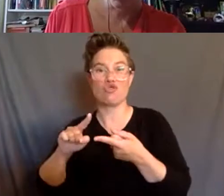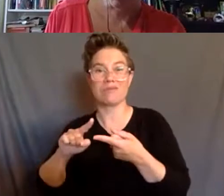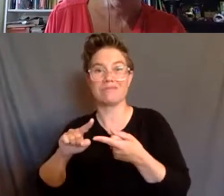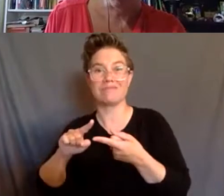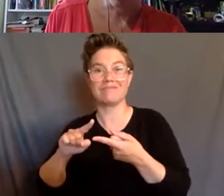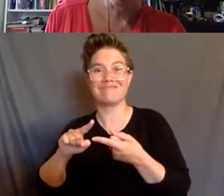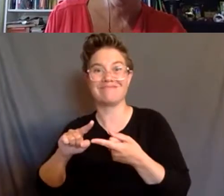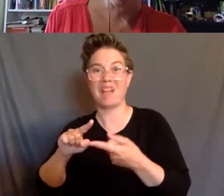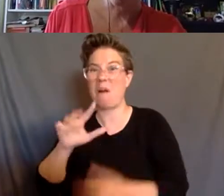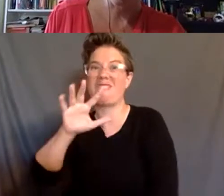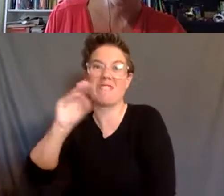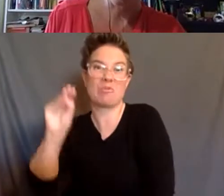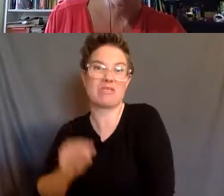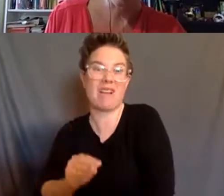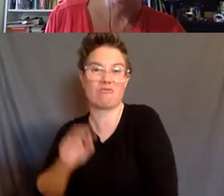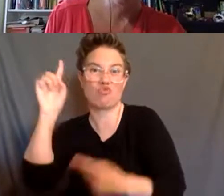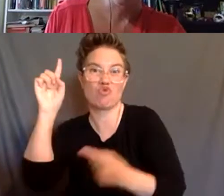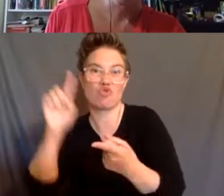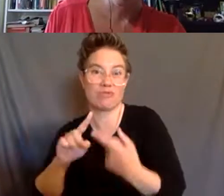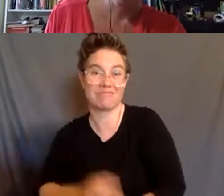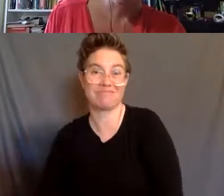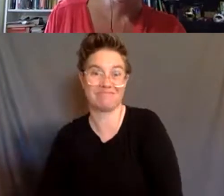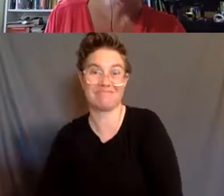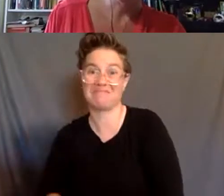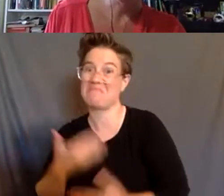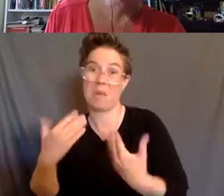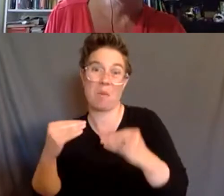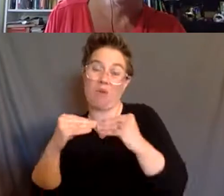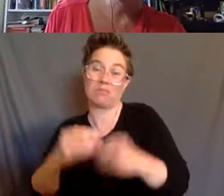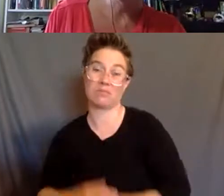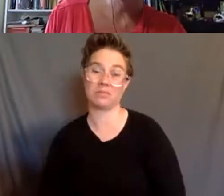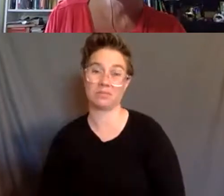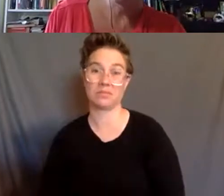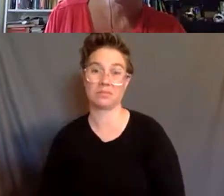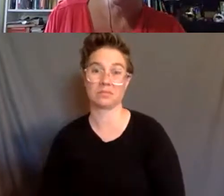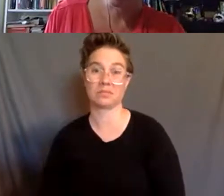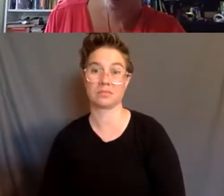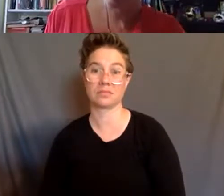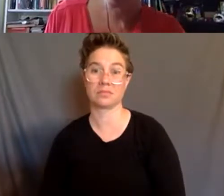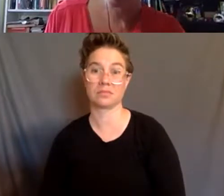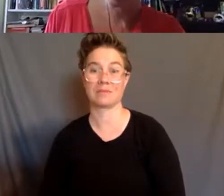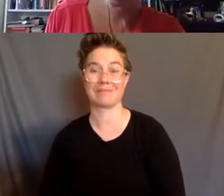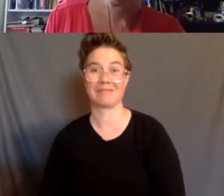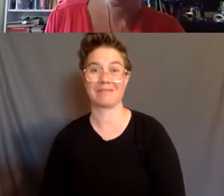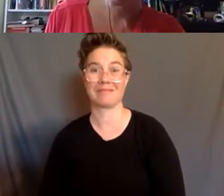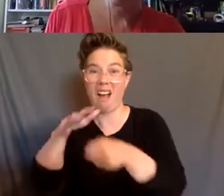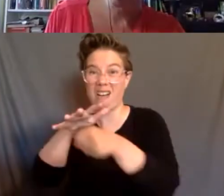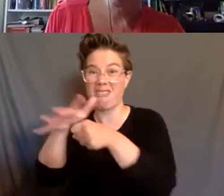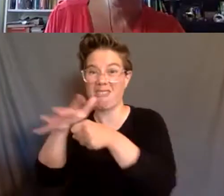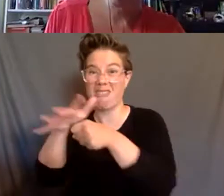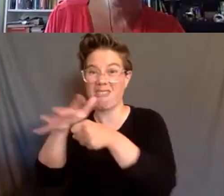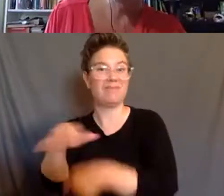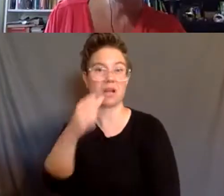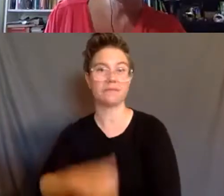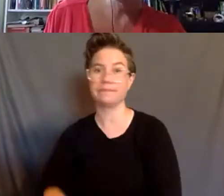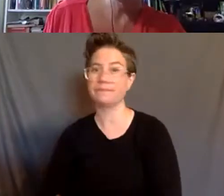probably more actually, but let's say half. And that is not enough, it seems,